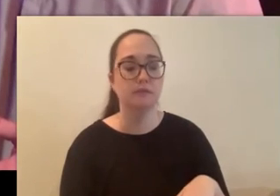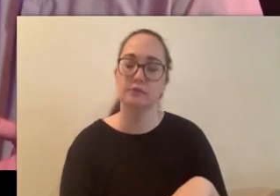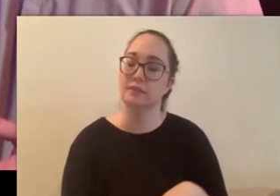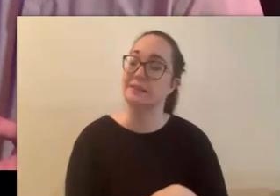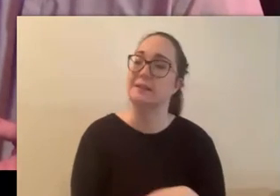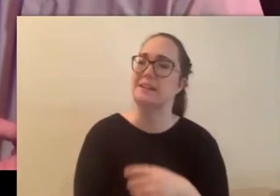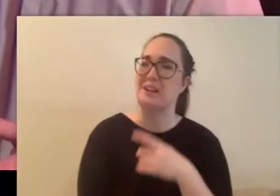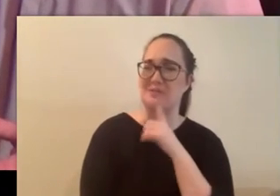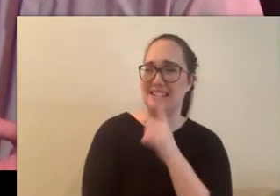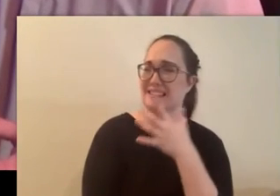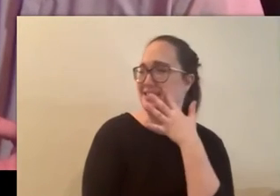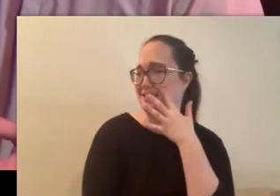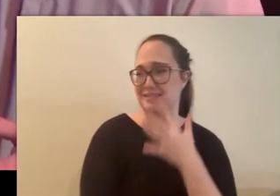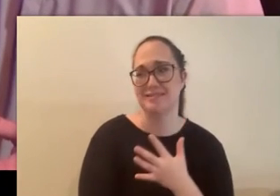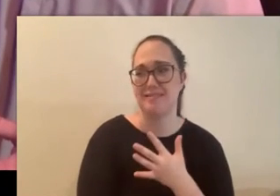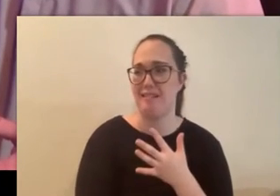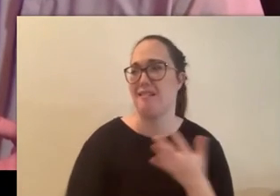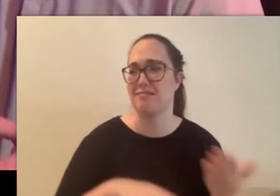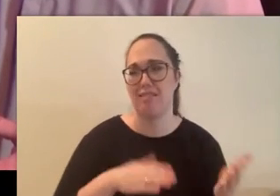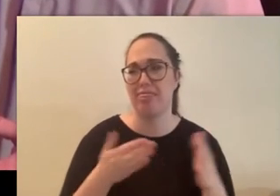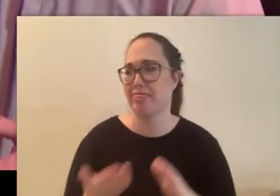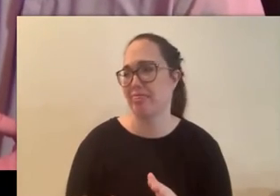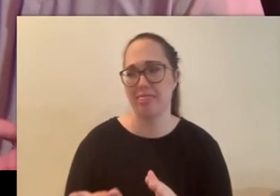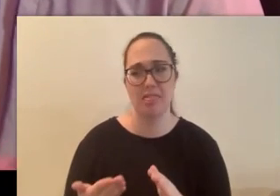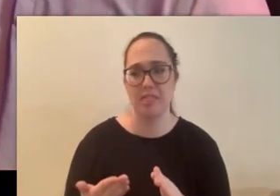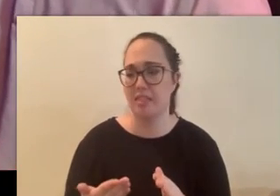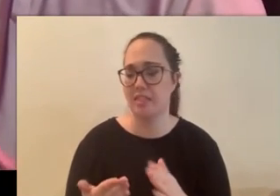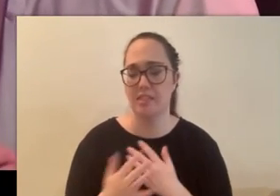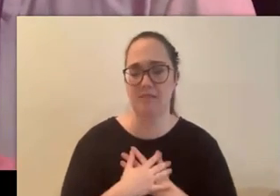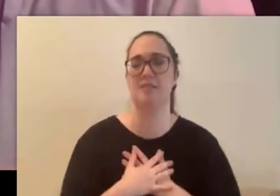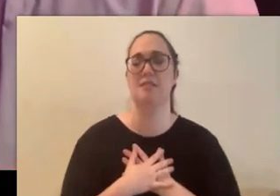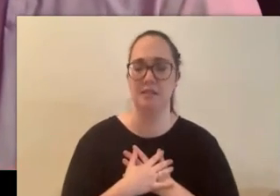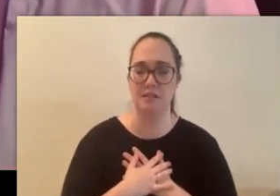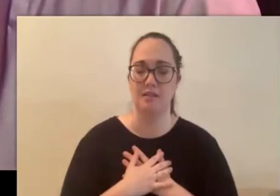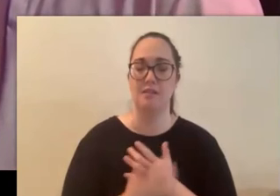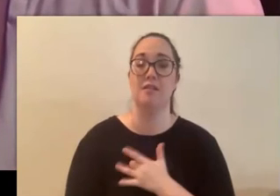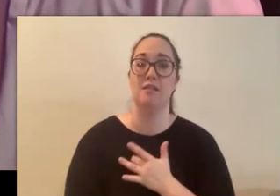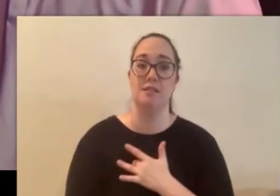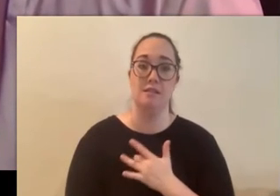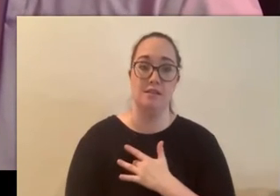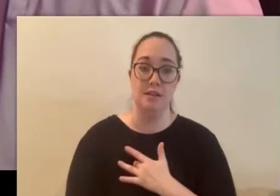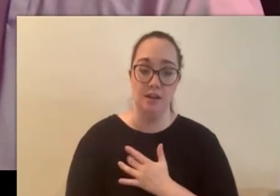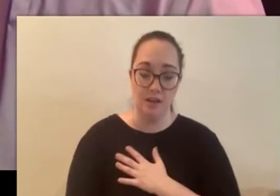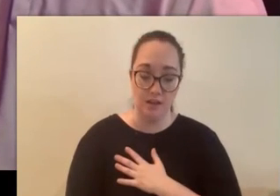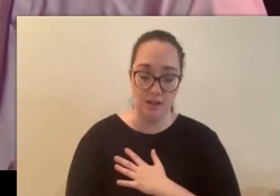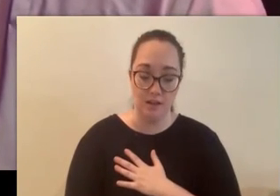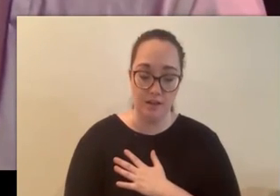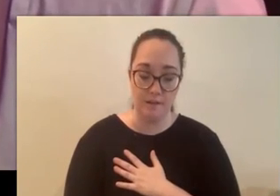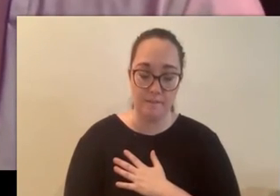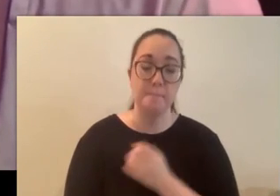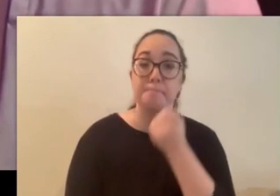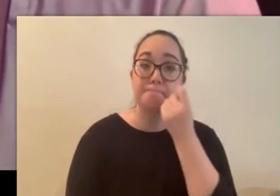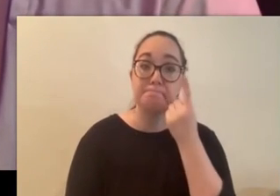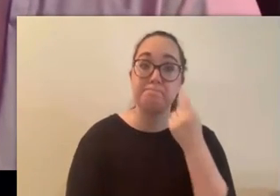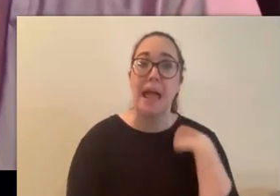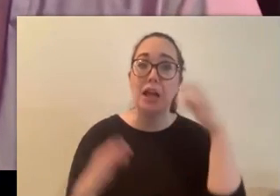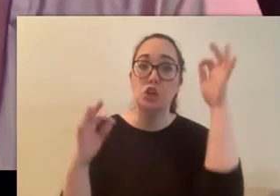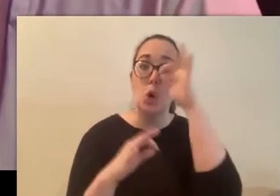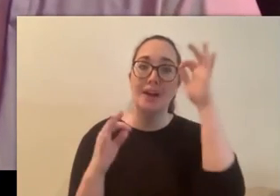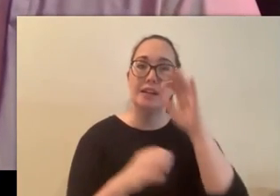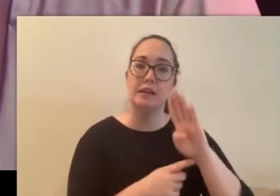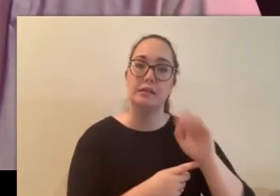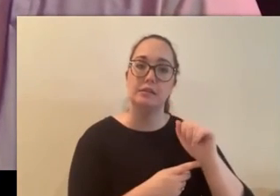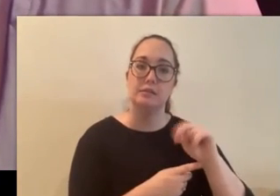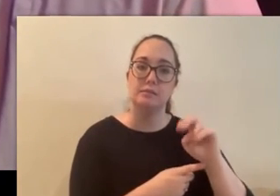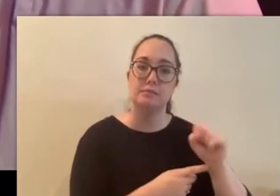a sad way yeah um wow yeah um and the fact is i didn't know a banshee was that